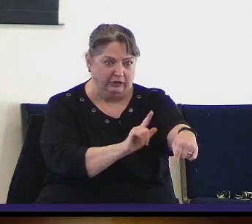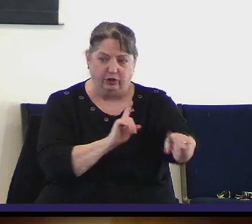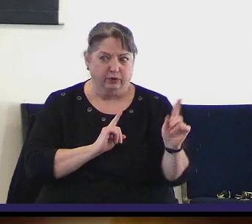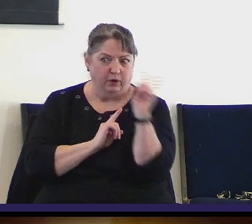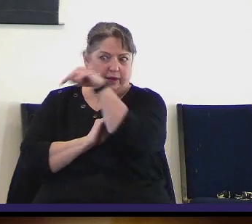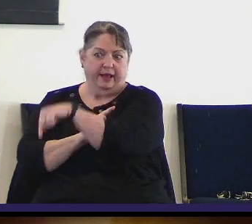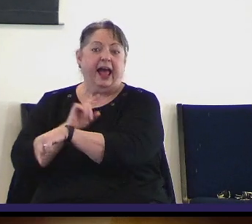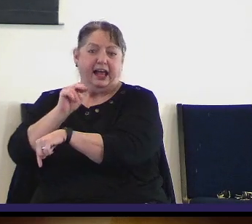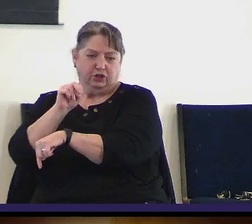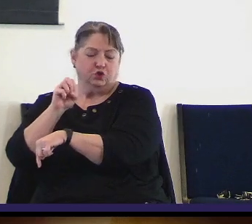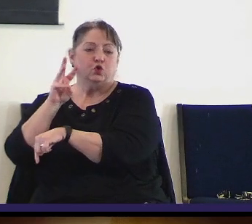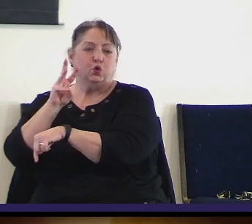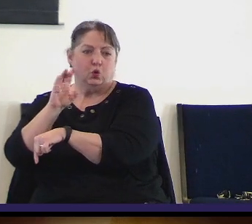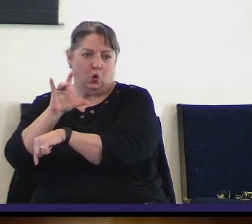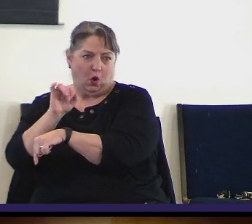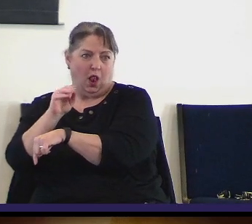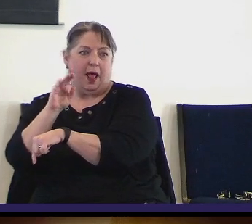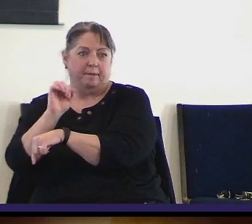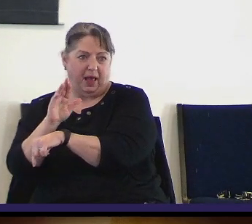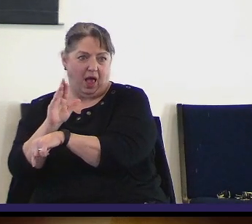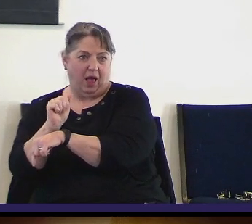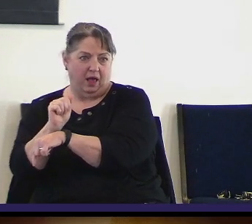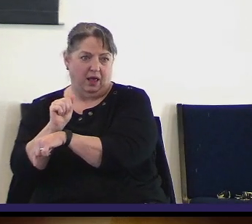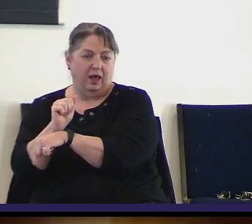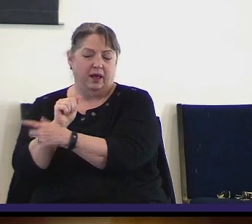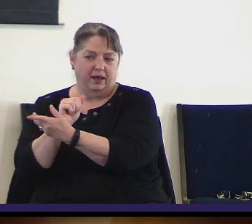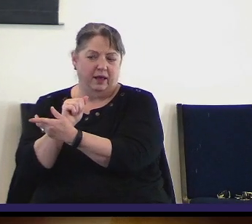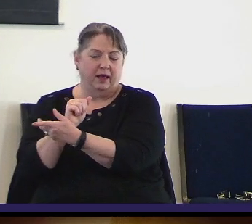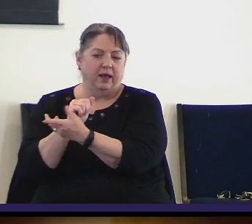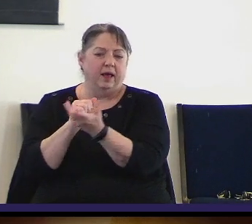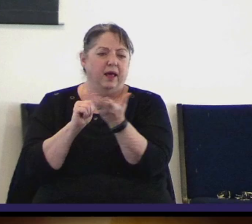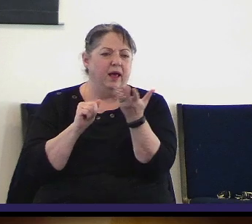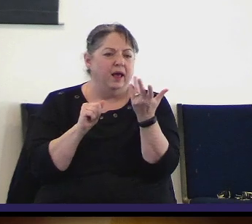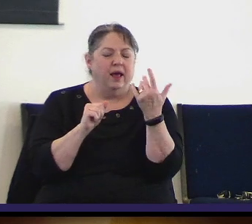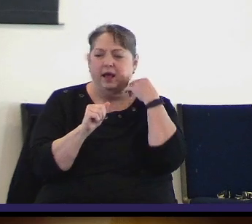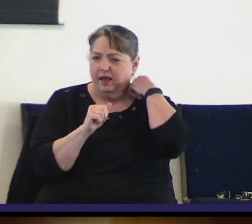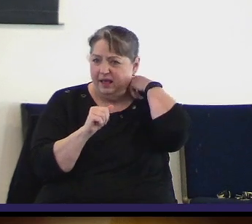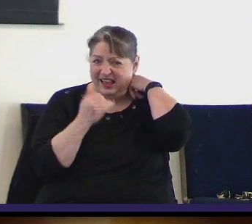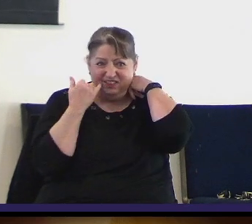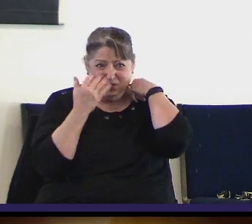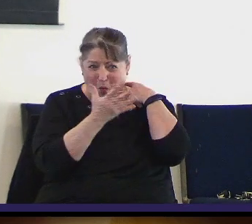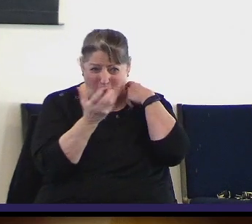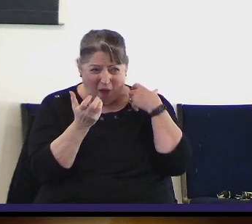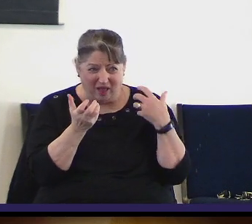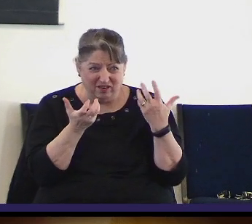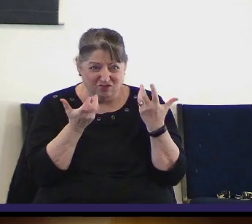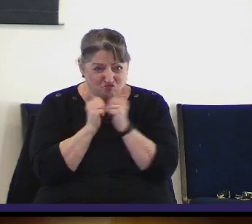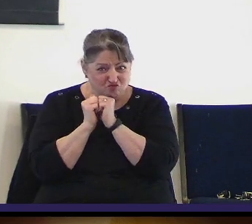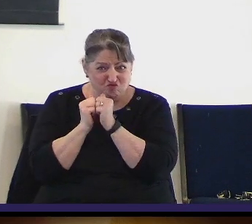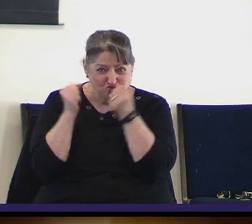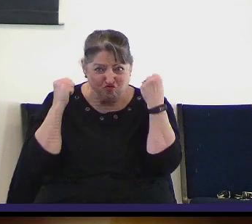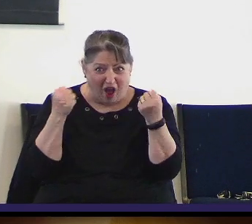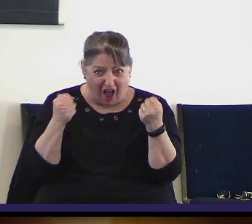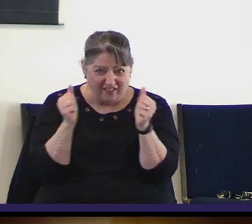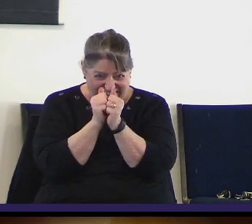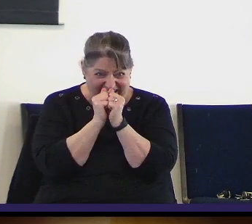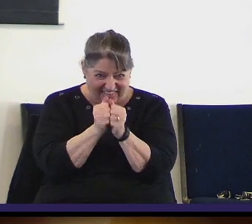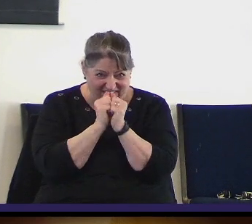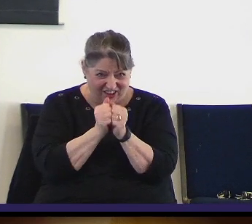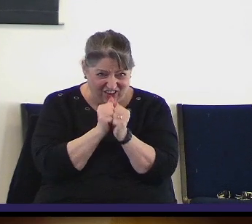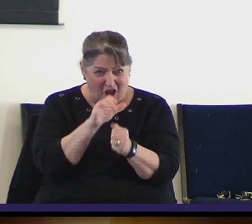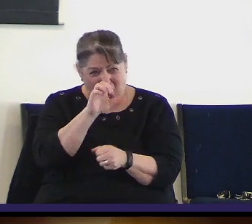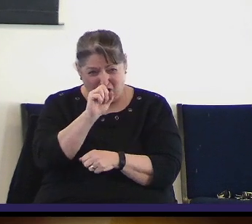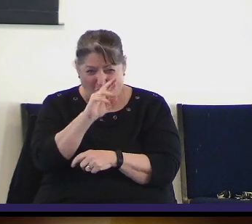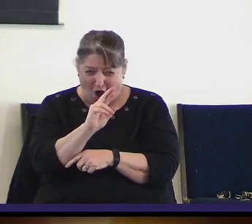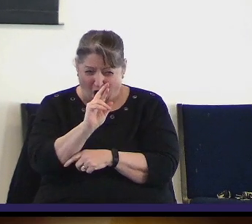anyone wants to carpool with someone, we don't need 30 cars over there or 15 or 12 cars, whatever. We can carpool. So